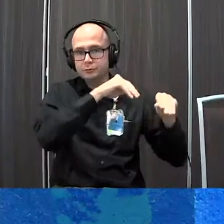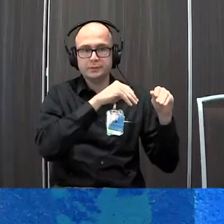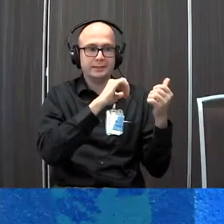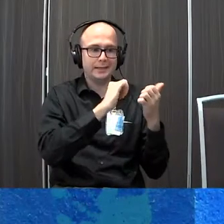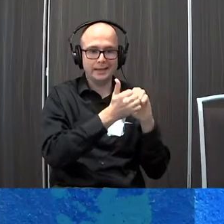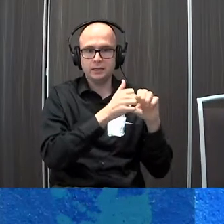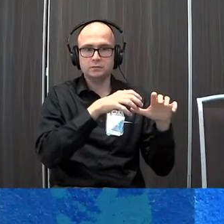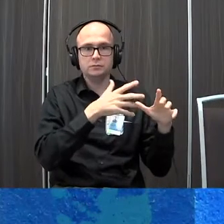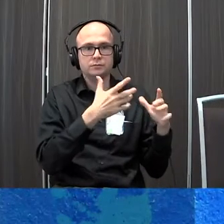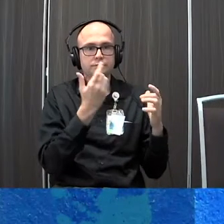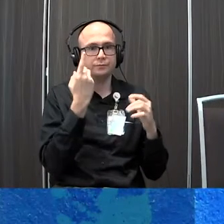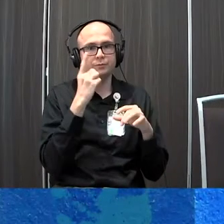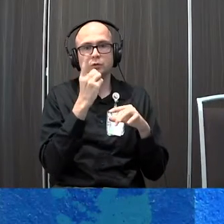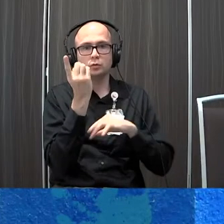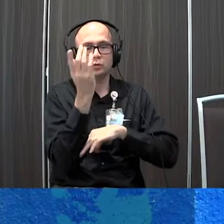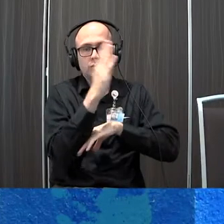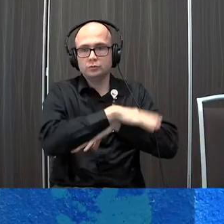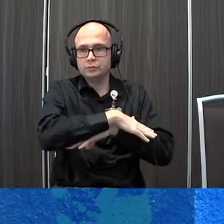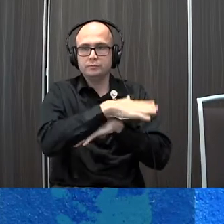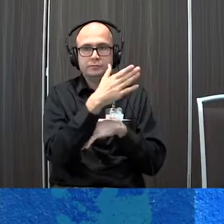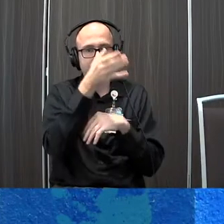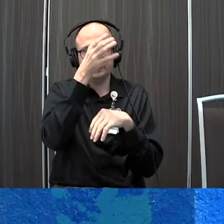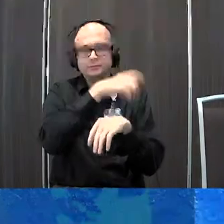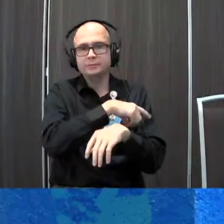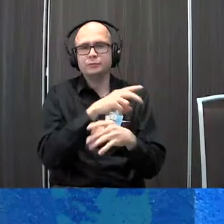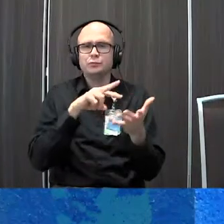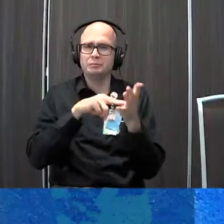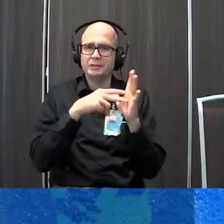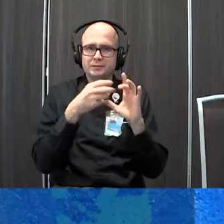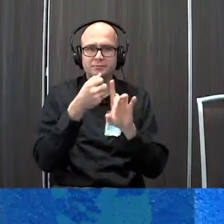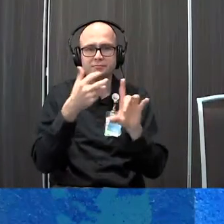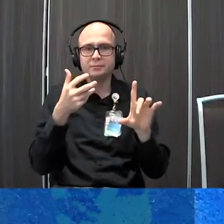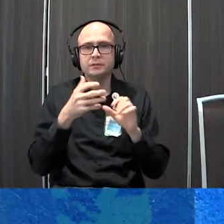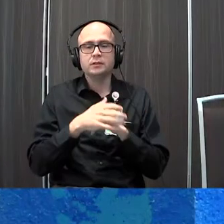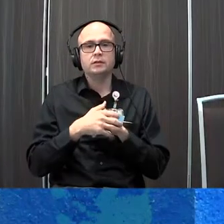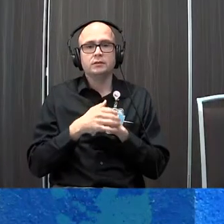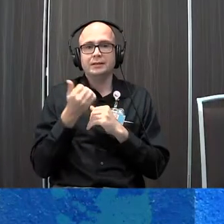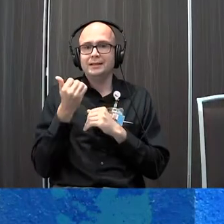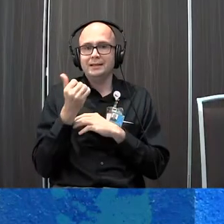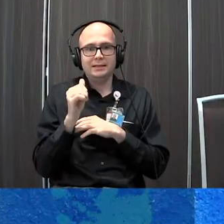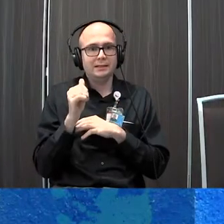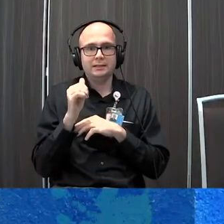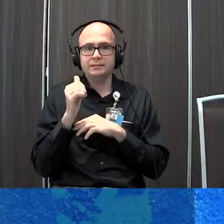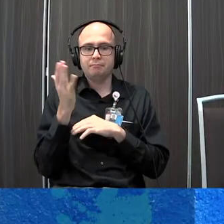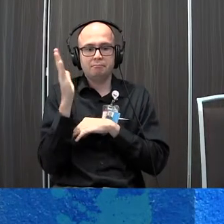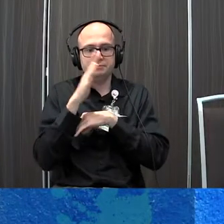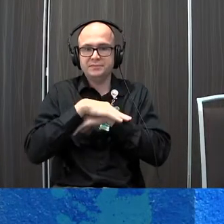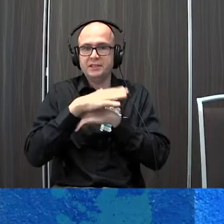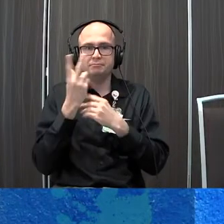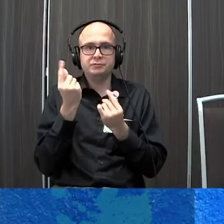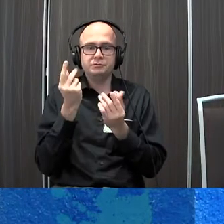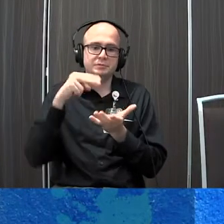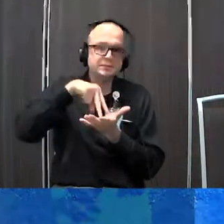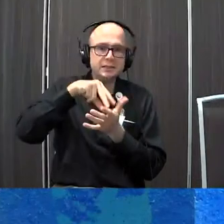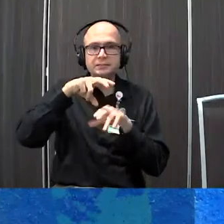for 24-hour positioning concept so what that really means is any positioning that we would be in throughout the day is what we